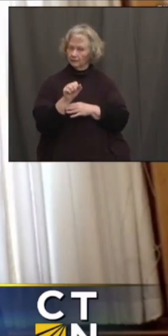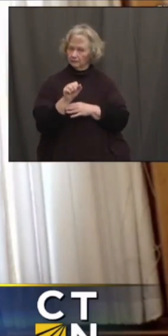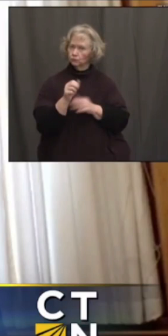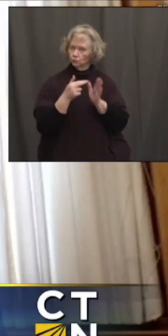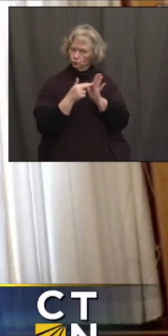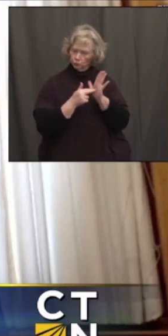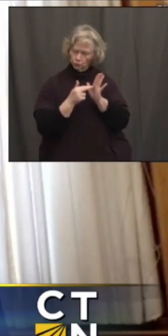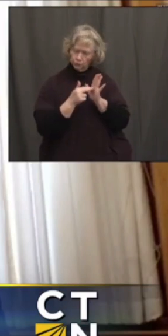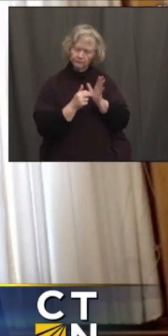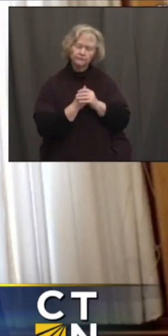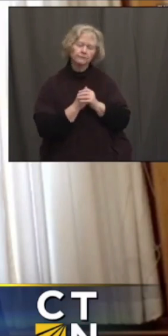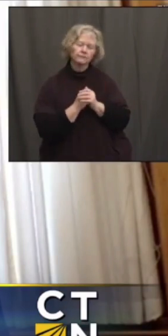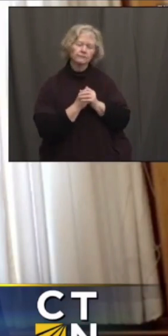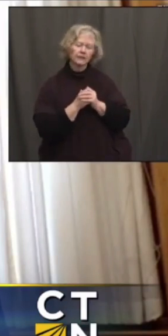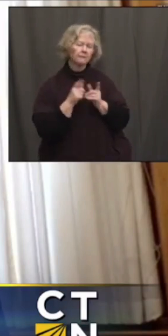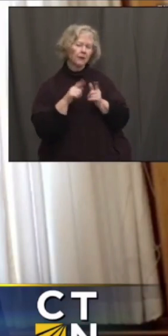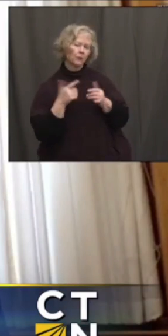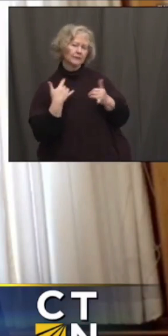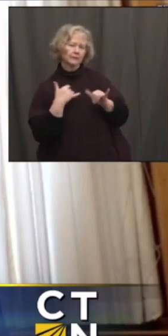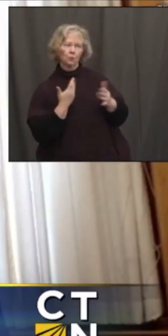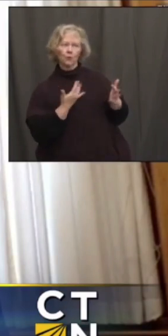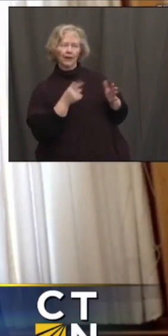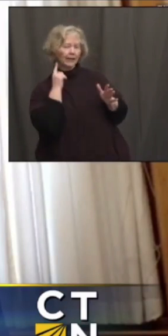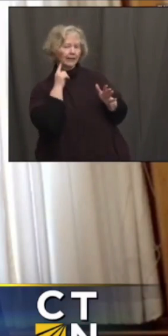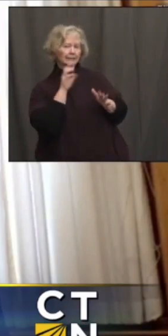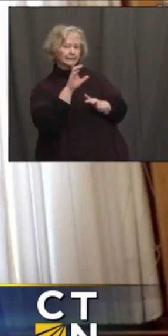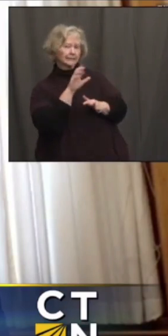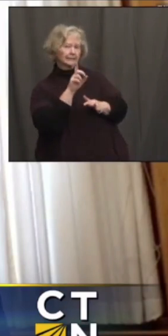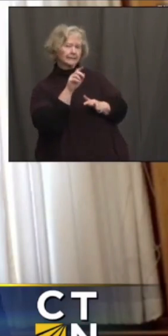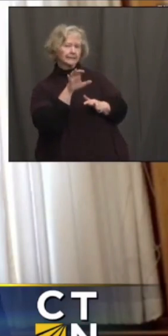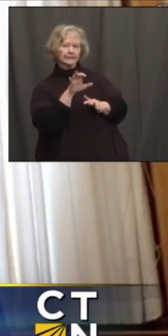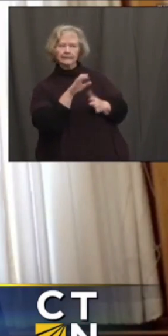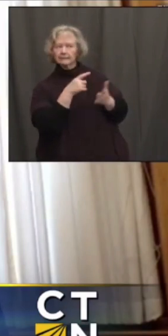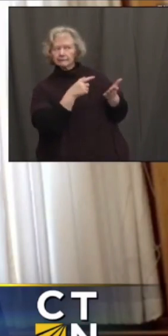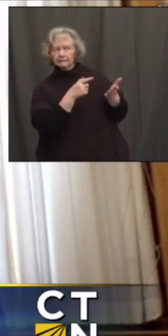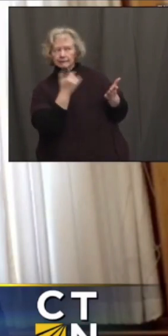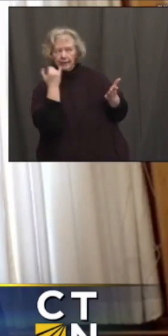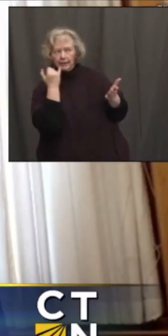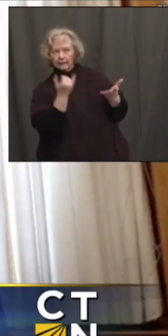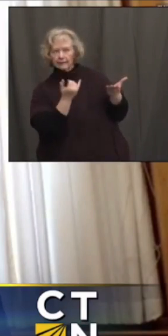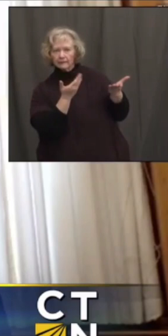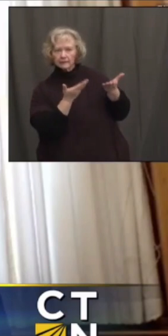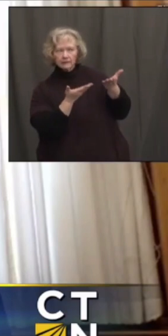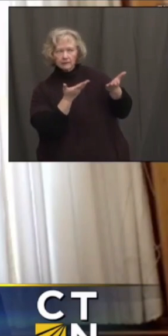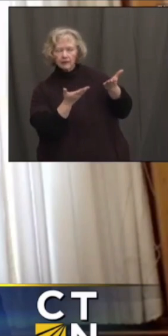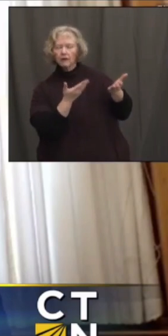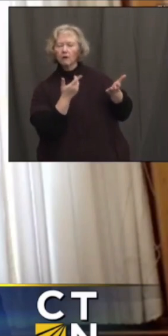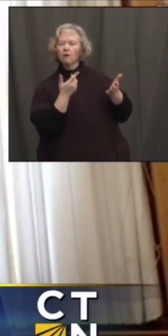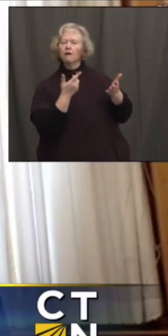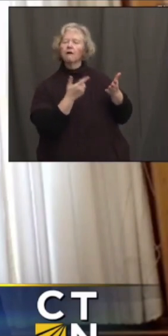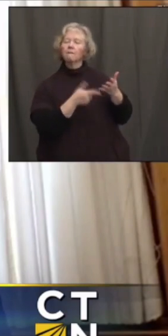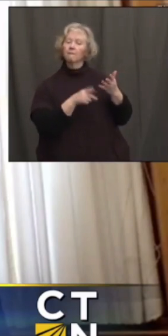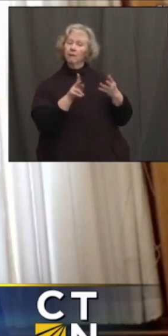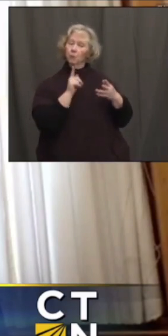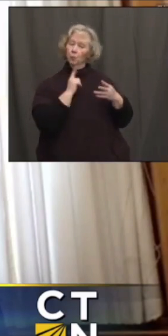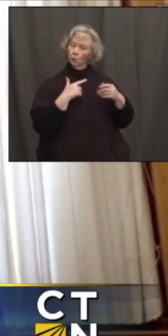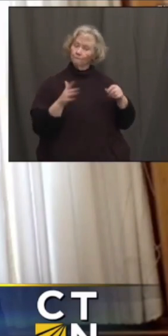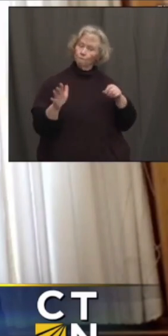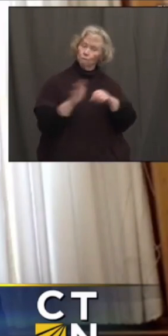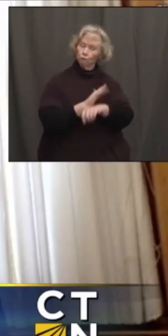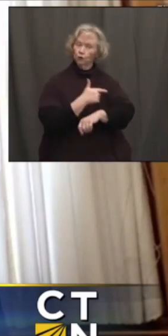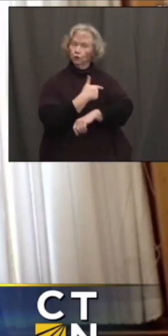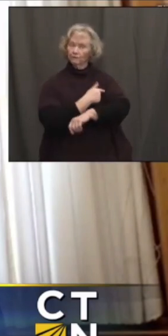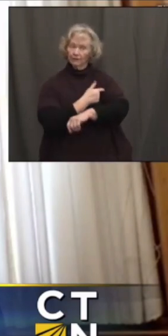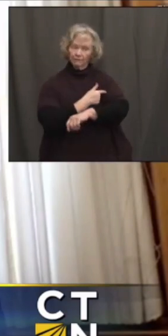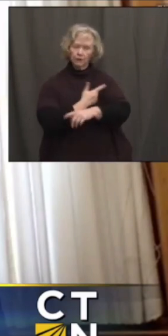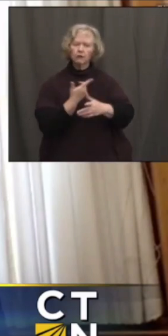But generally speaking, we are awaiting some guidance from the CDC with regards to, you know, different steps that people who are fully vaccinated may be